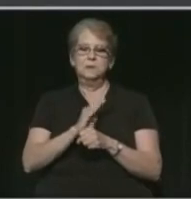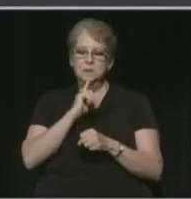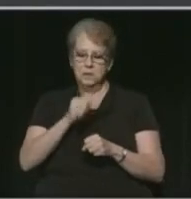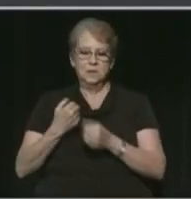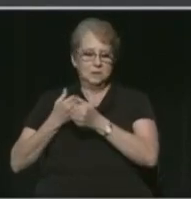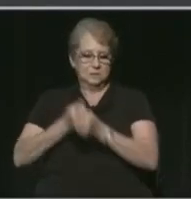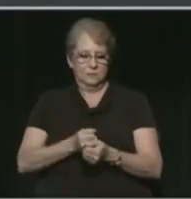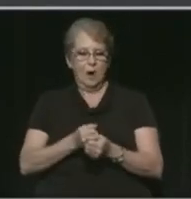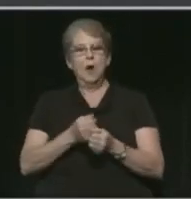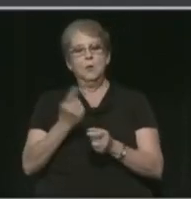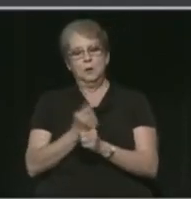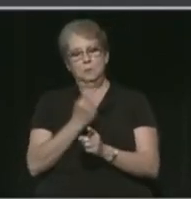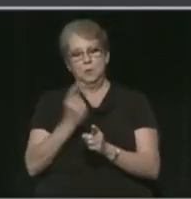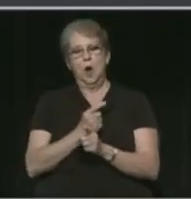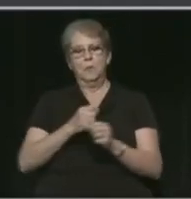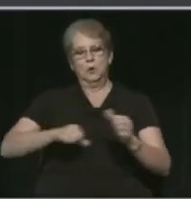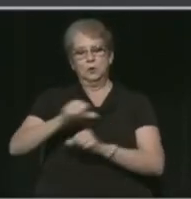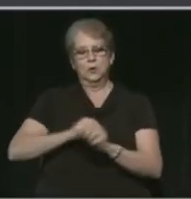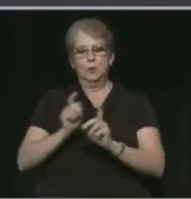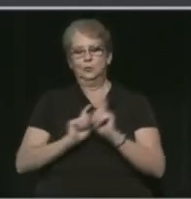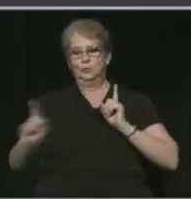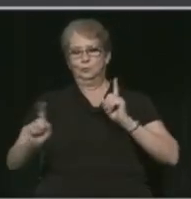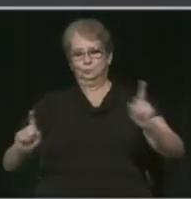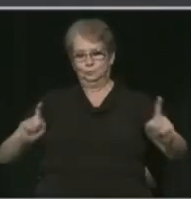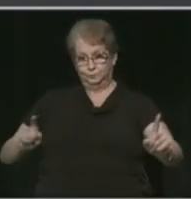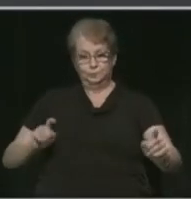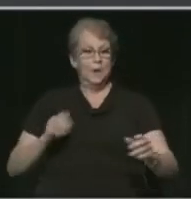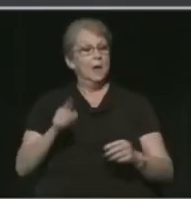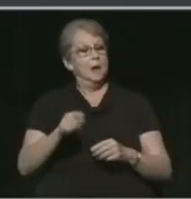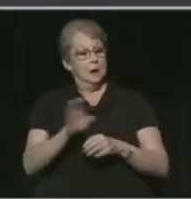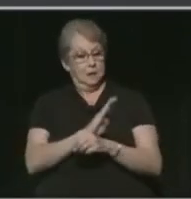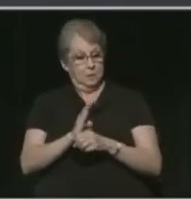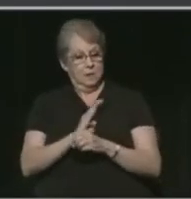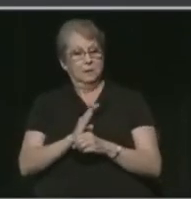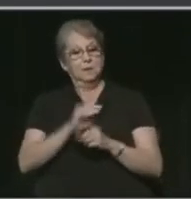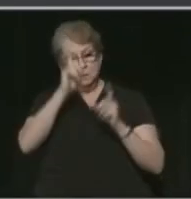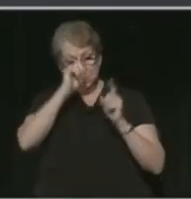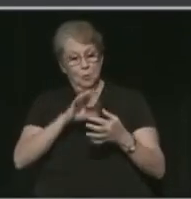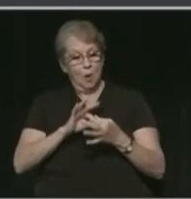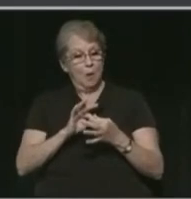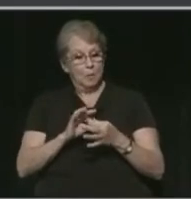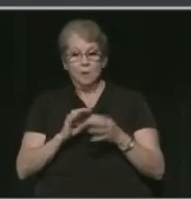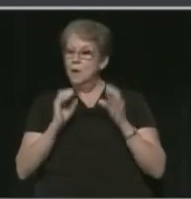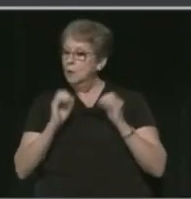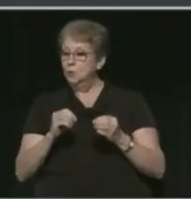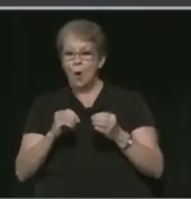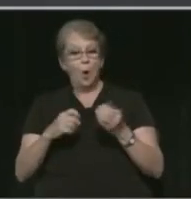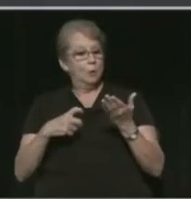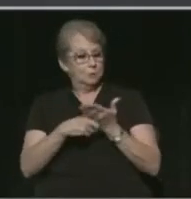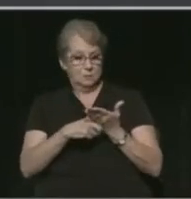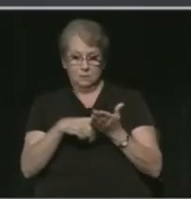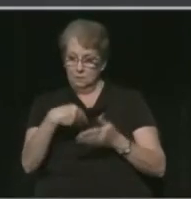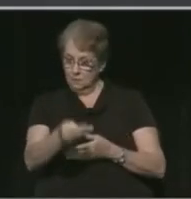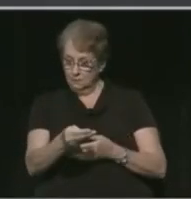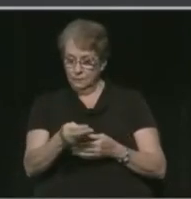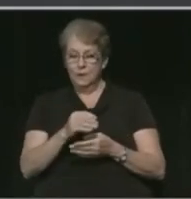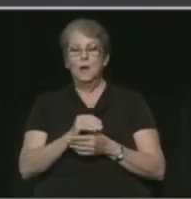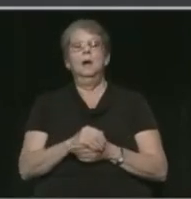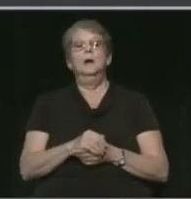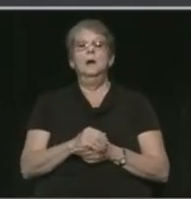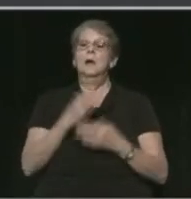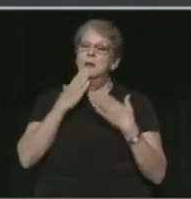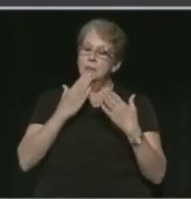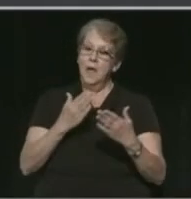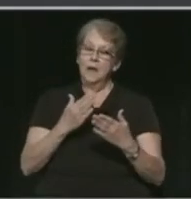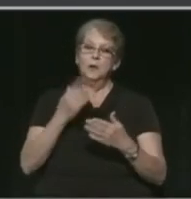exercising proper social distancing. Because the businesses have cooperated, no citations have yet been issued. So, again,